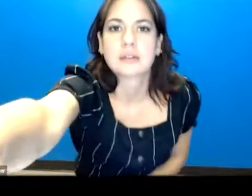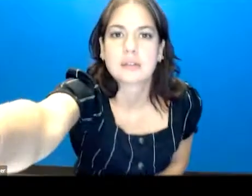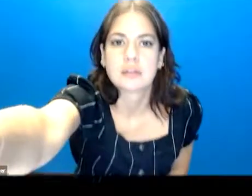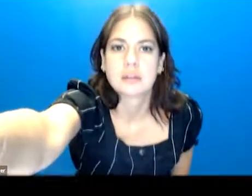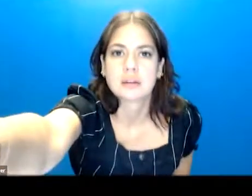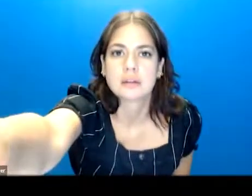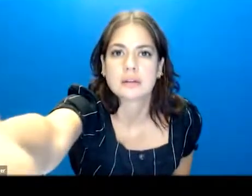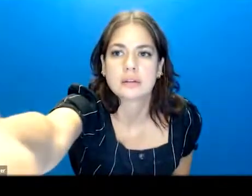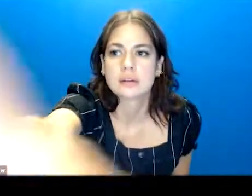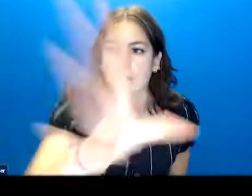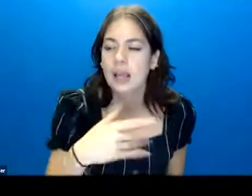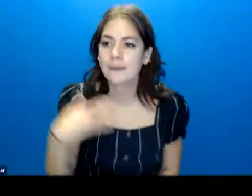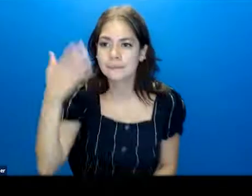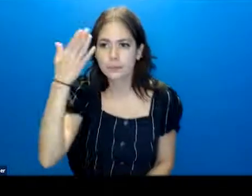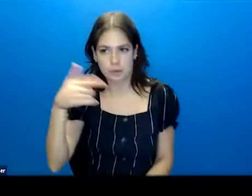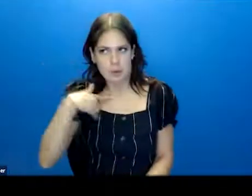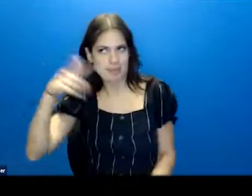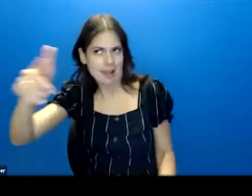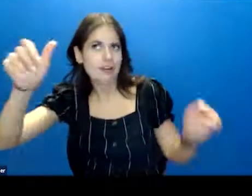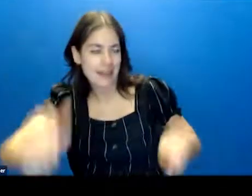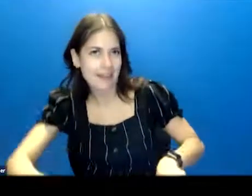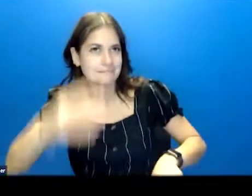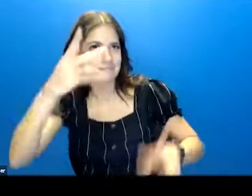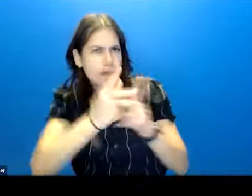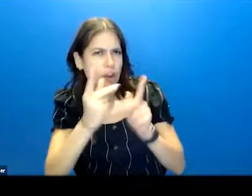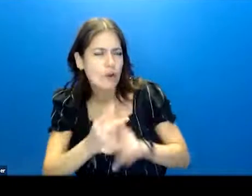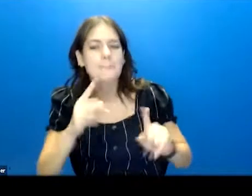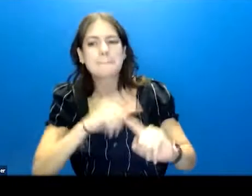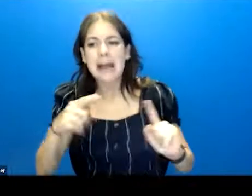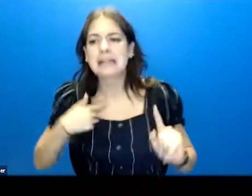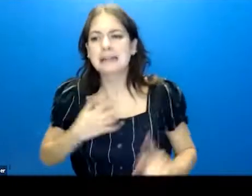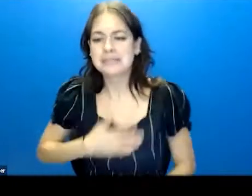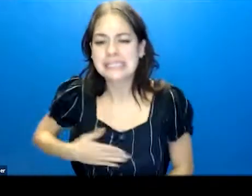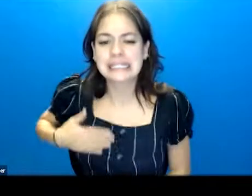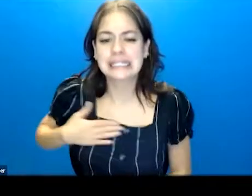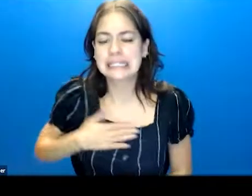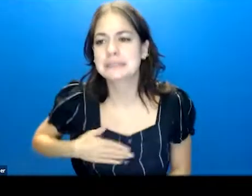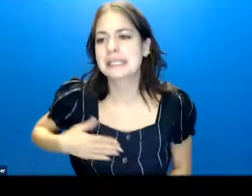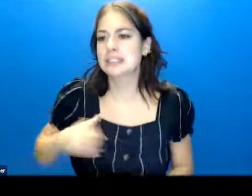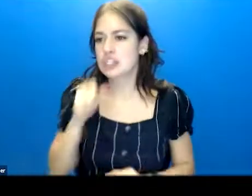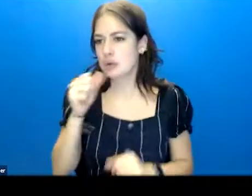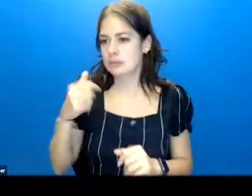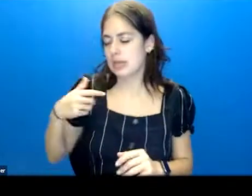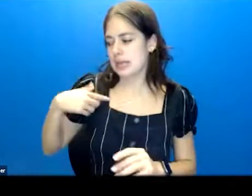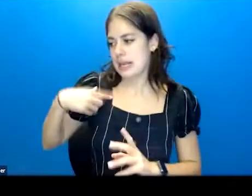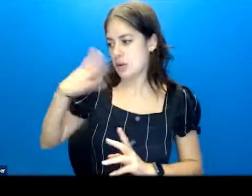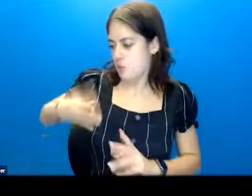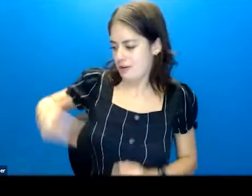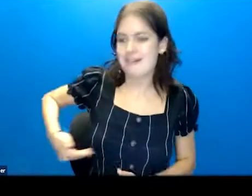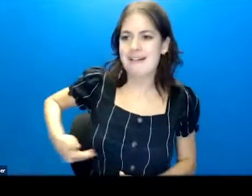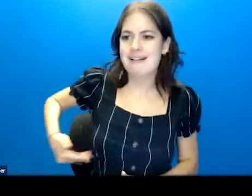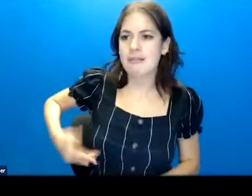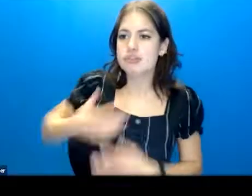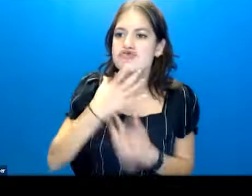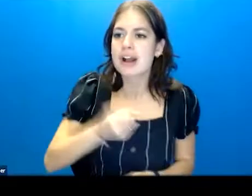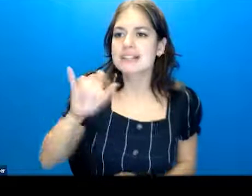moment put your finger on it. Later you'll be able to. Please, please don't stop listening to your gut. Trust